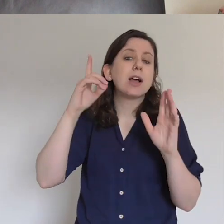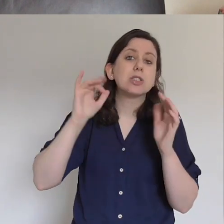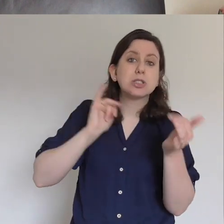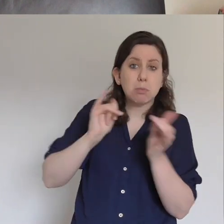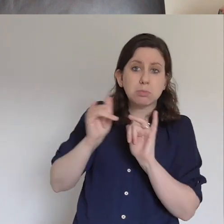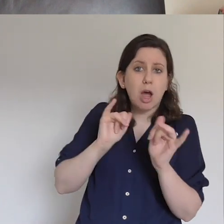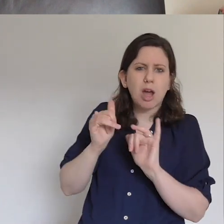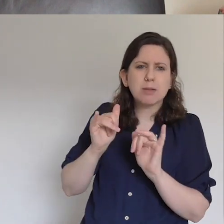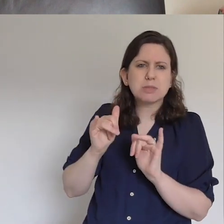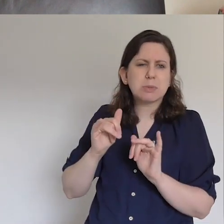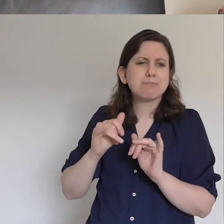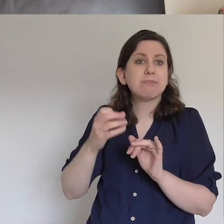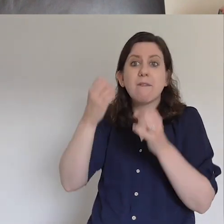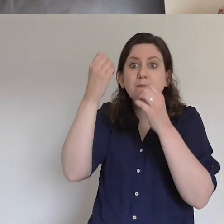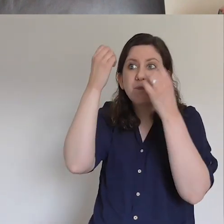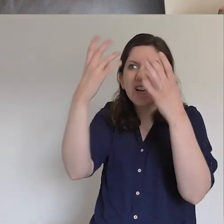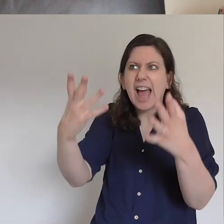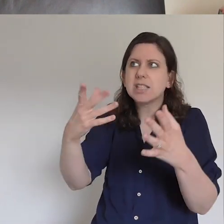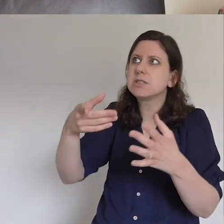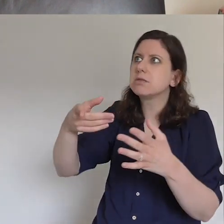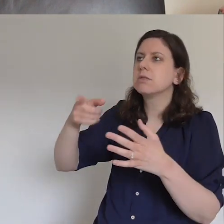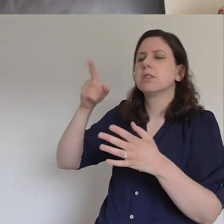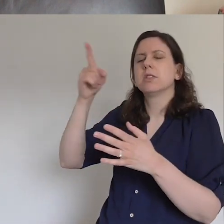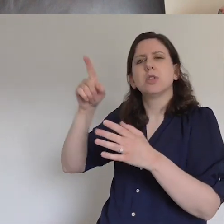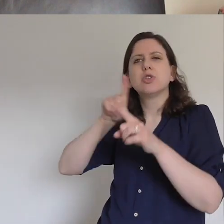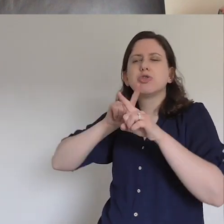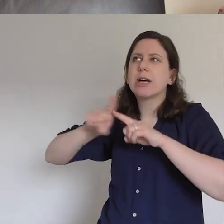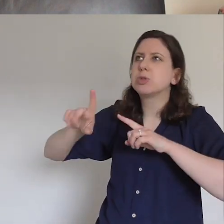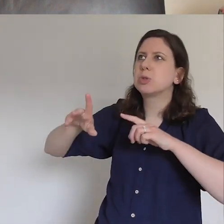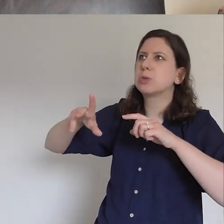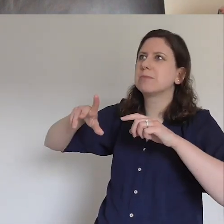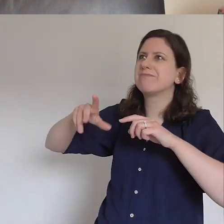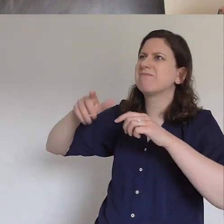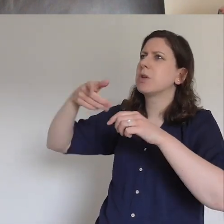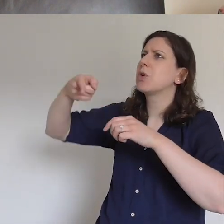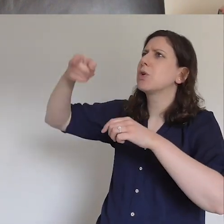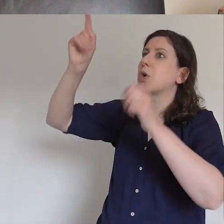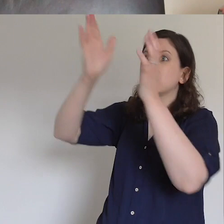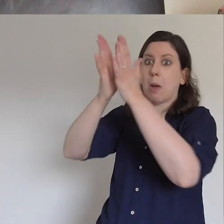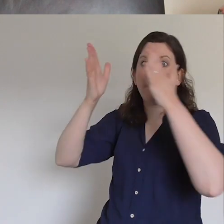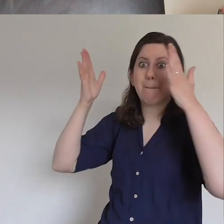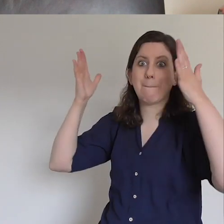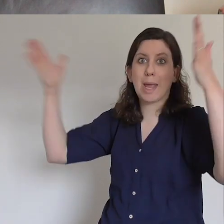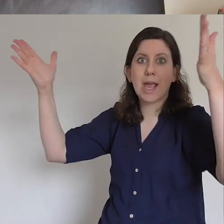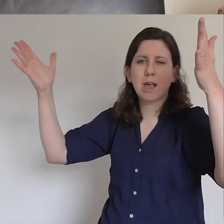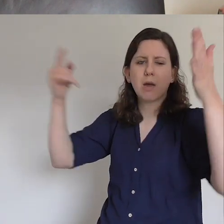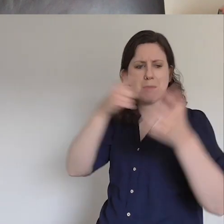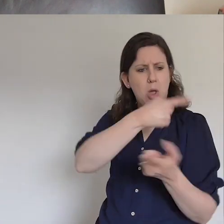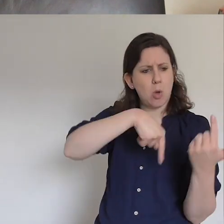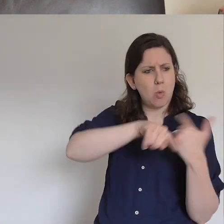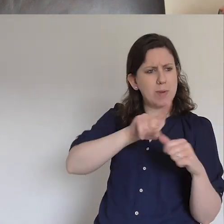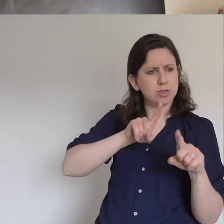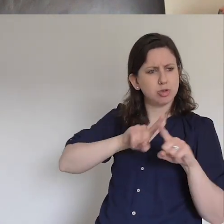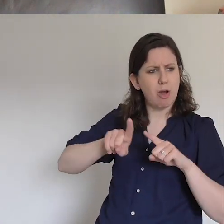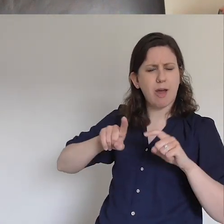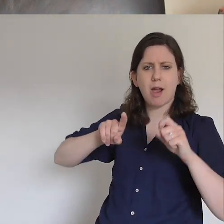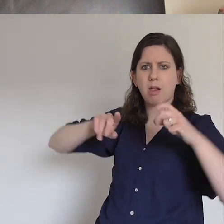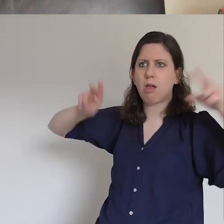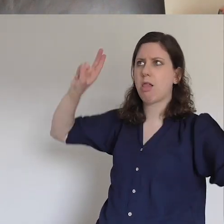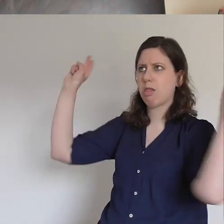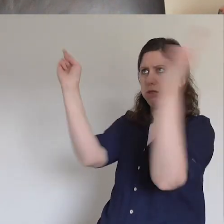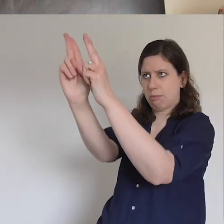or tame enough that we're happy with him when actually there is nothing God cannot do. I mean, that really changes how you look at stuff.